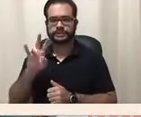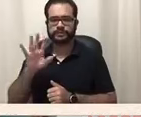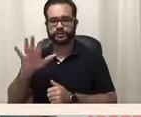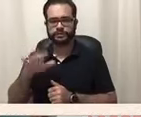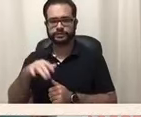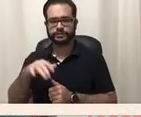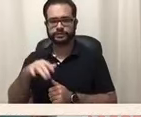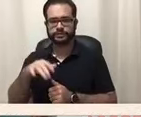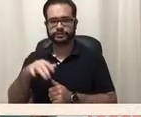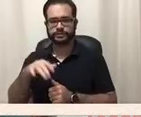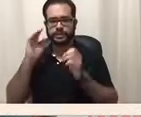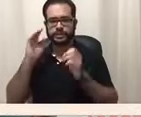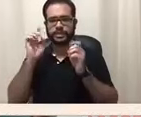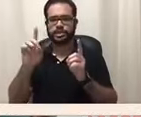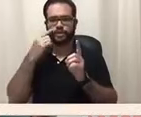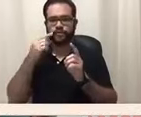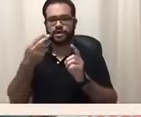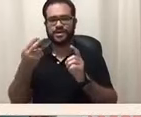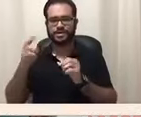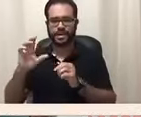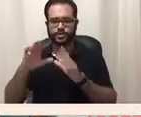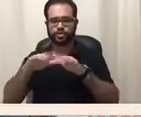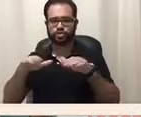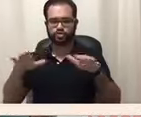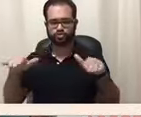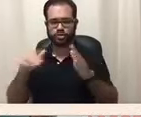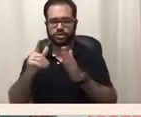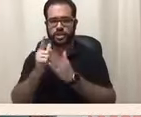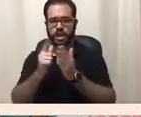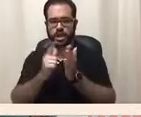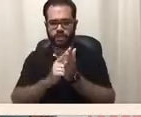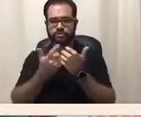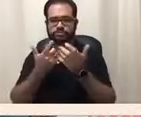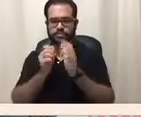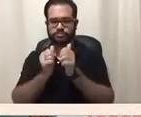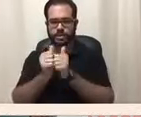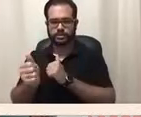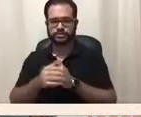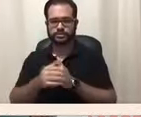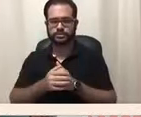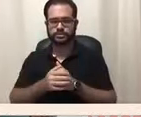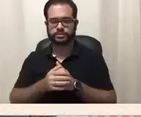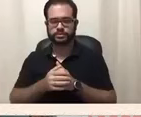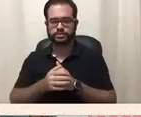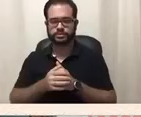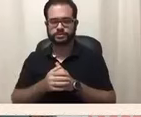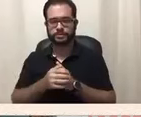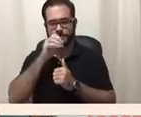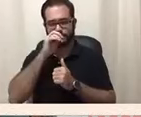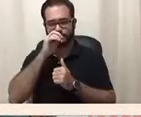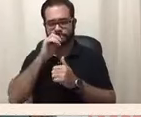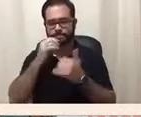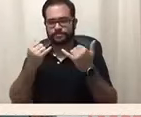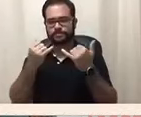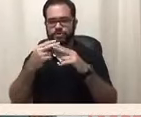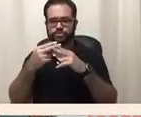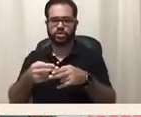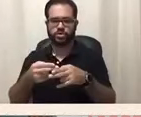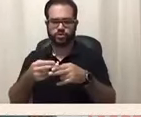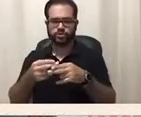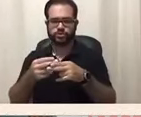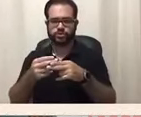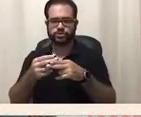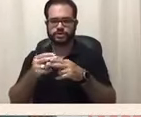was passed uh it's now called the individuals with disabilities education act might be familiar with that